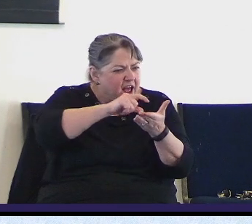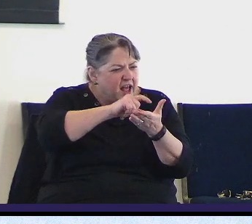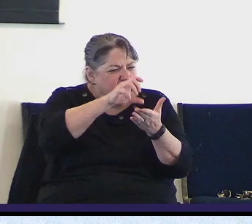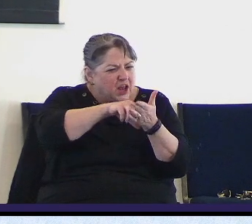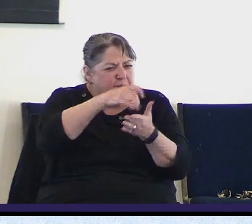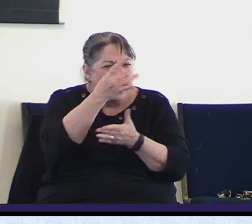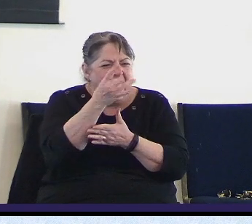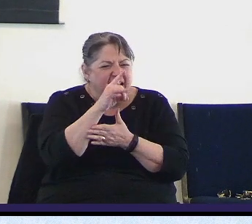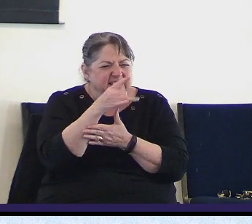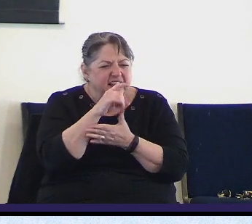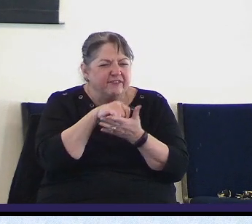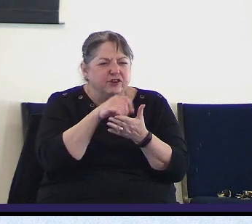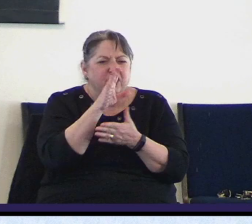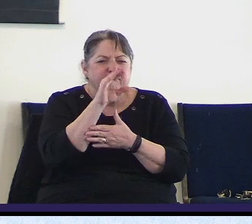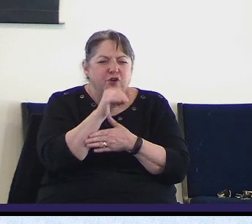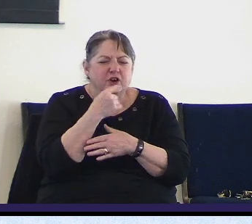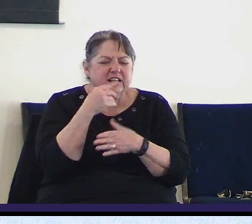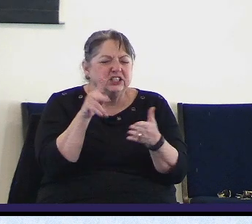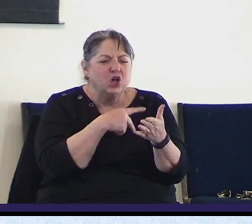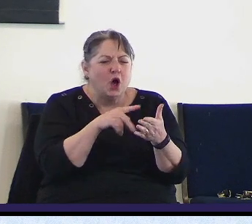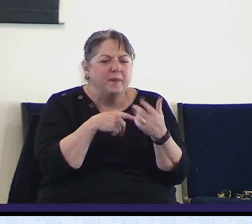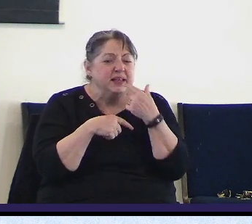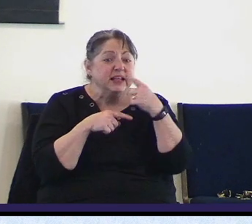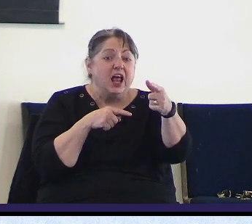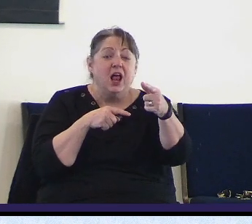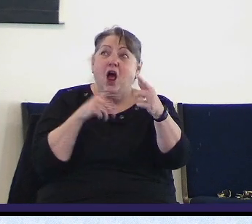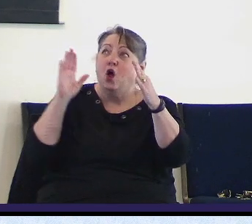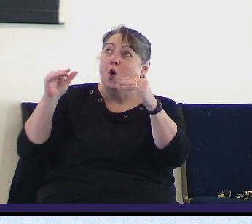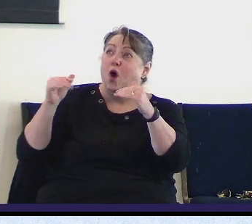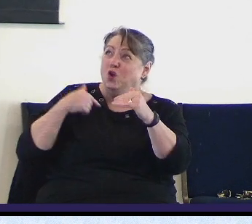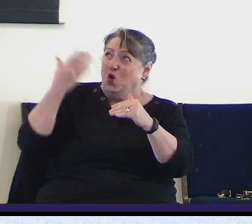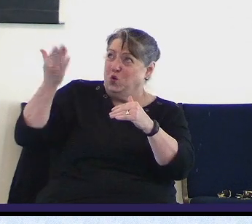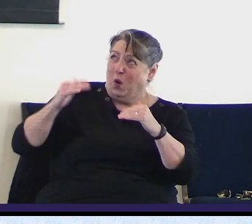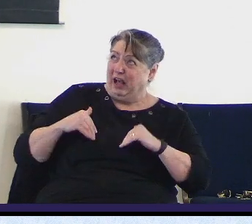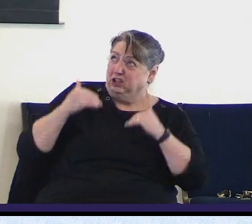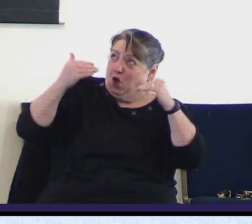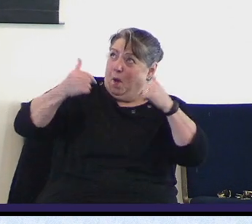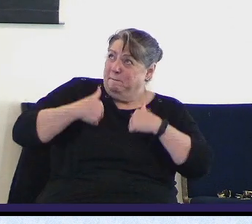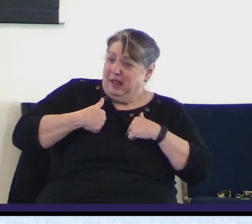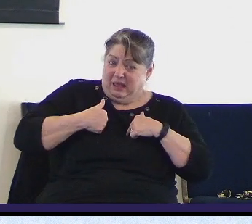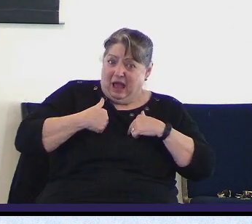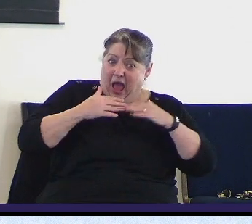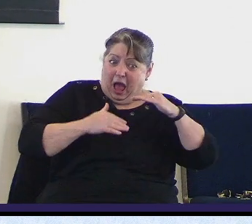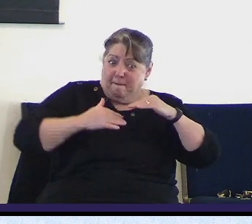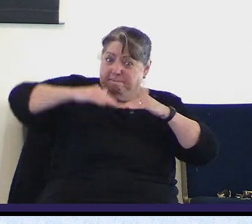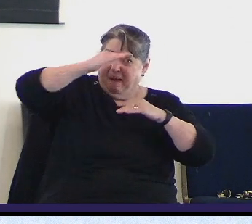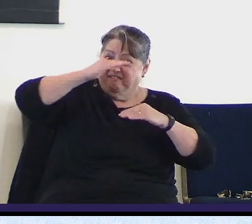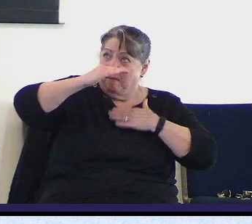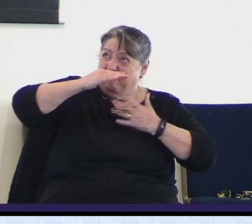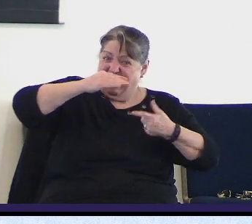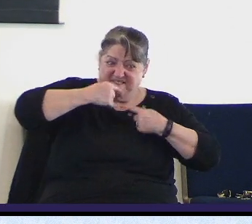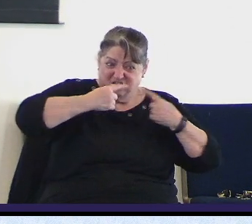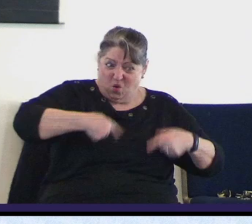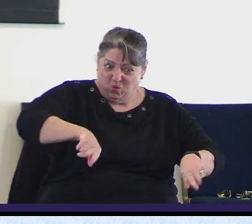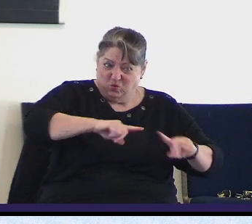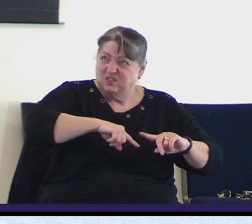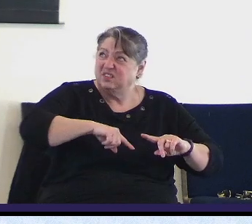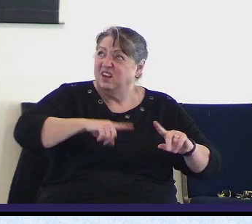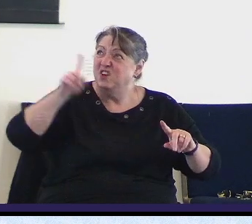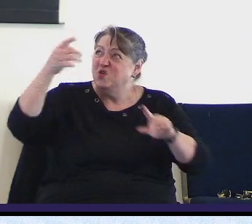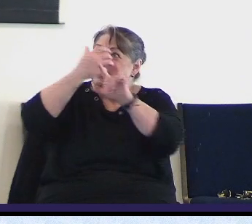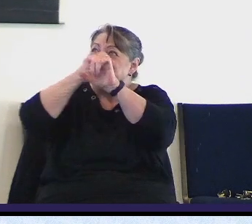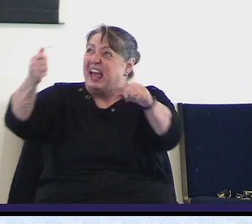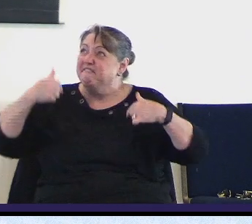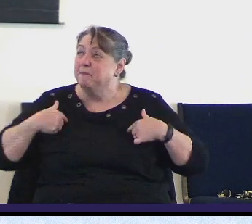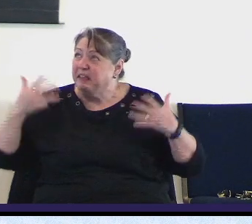of Psalms he says he says you exalted me above my foes from violent people you rescued